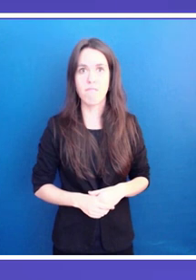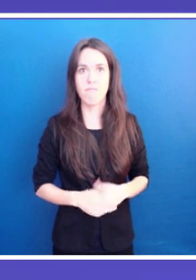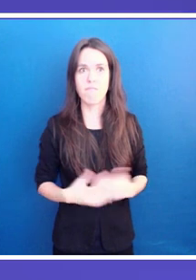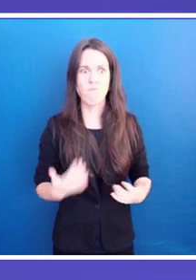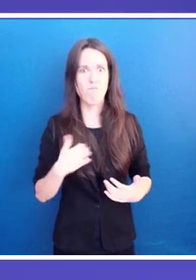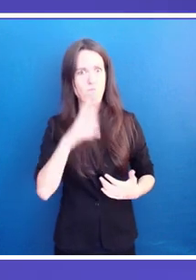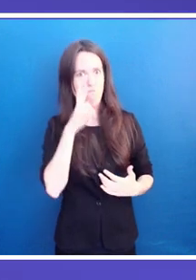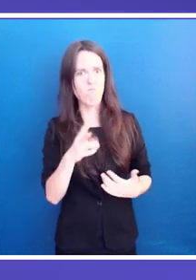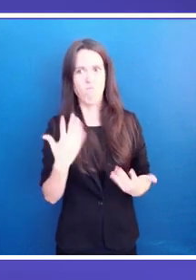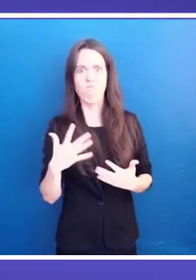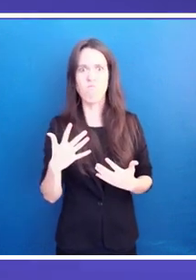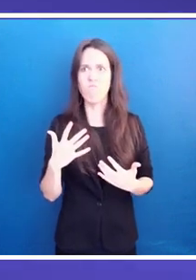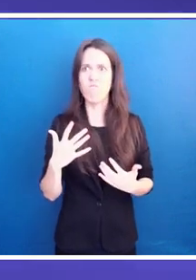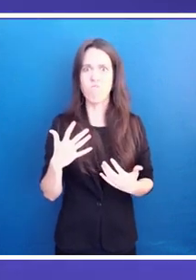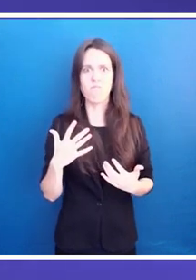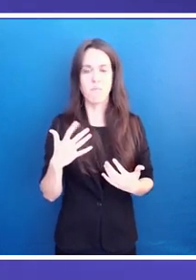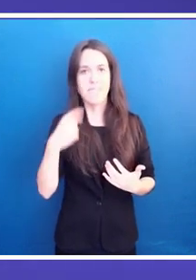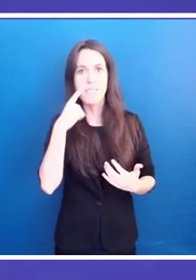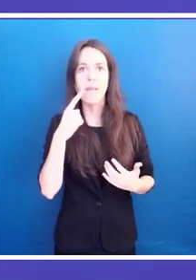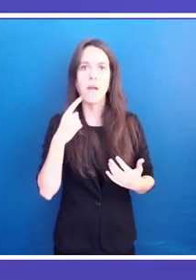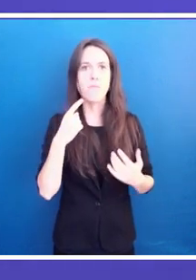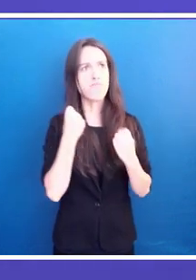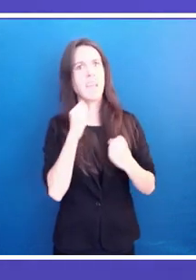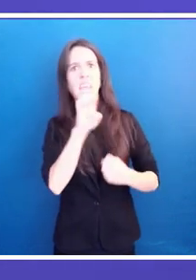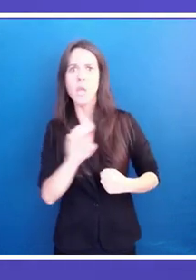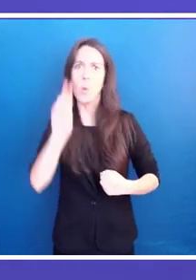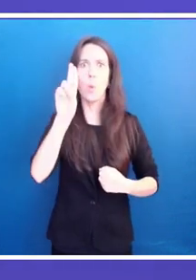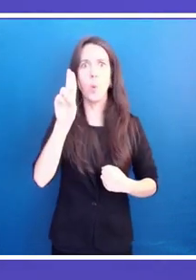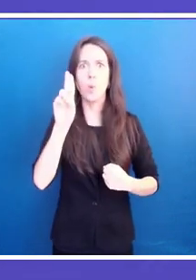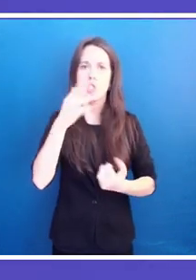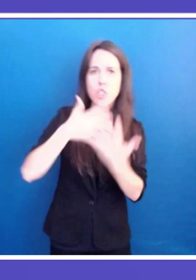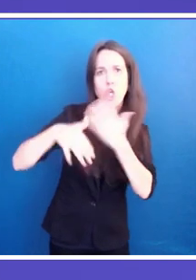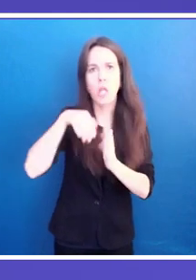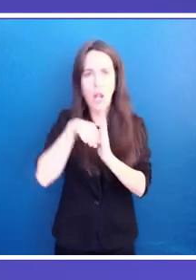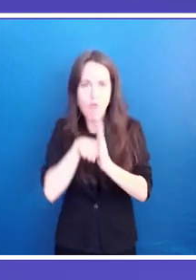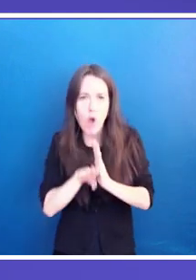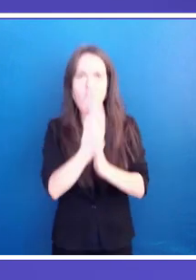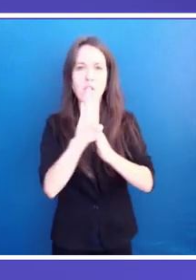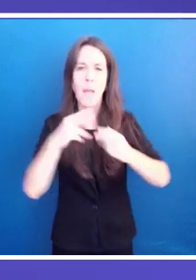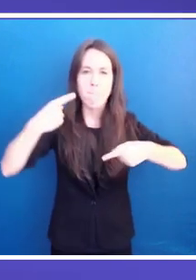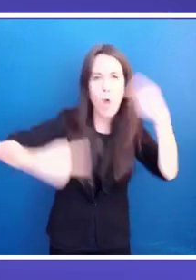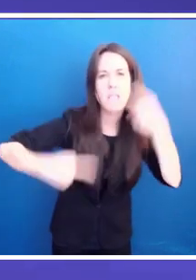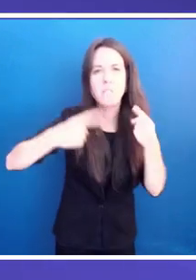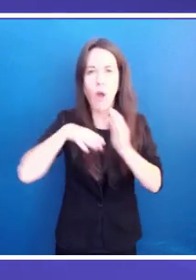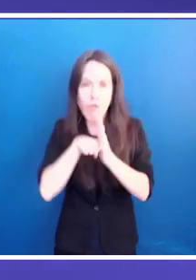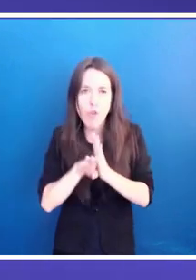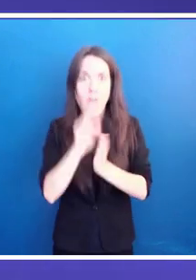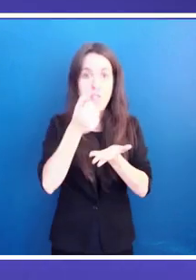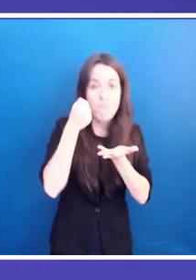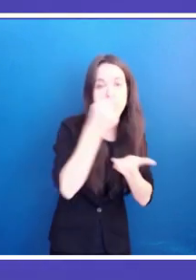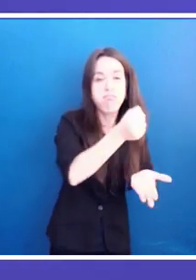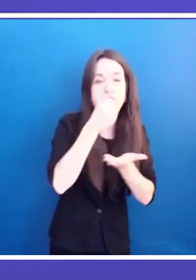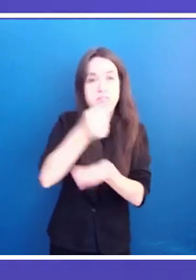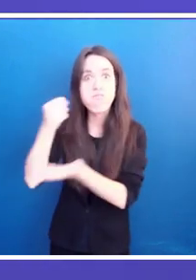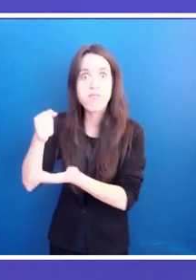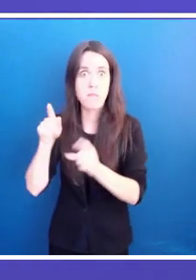social recovery as well as political and economic recovery. In Jordan, for instance, there are more than one million Syrian